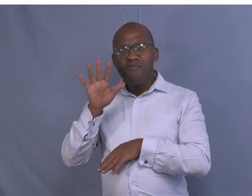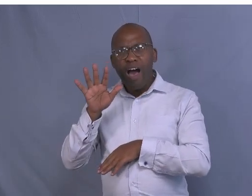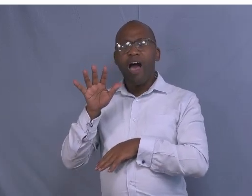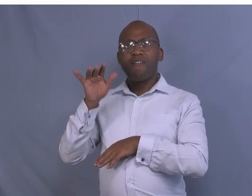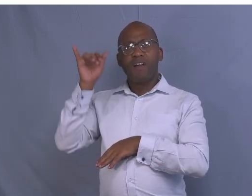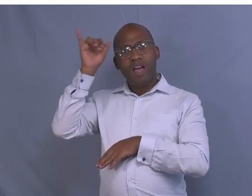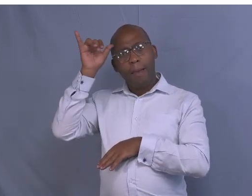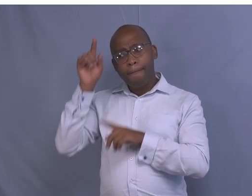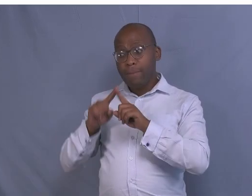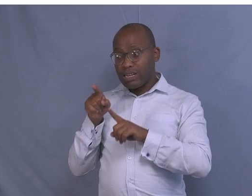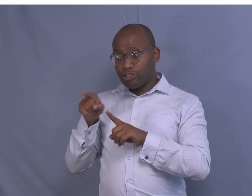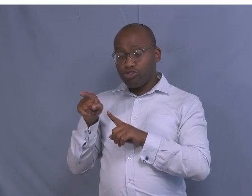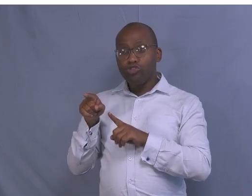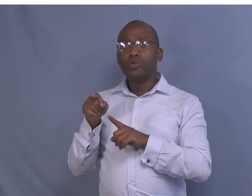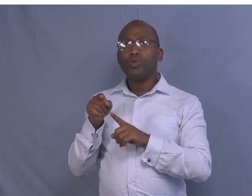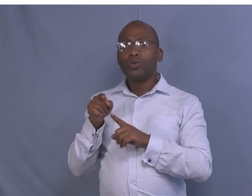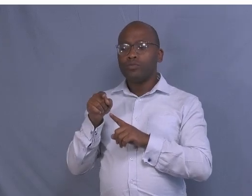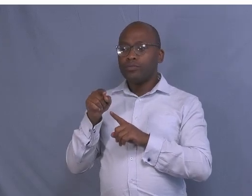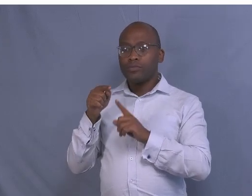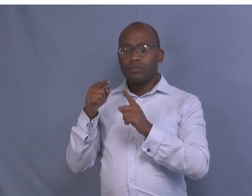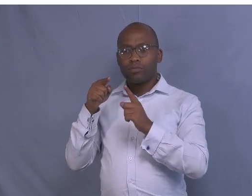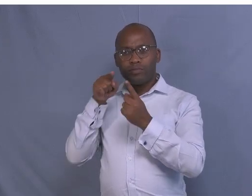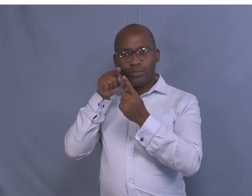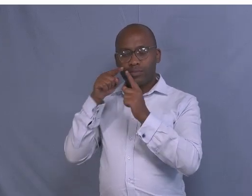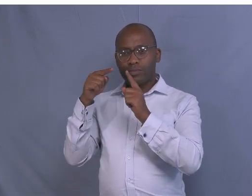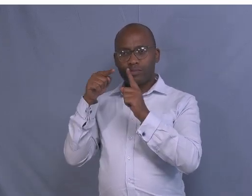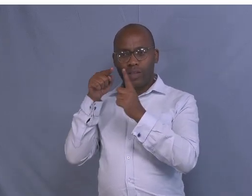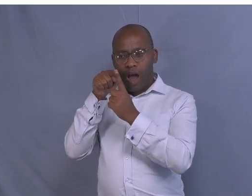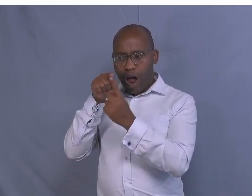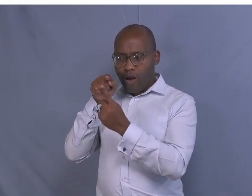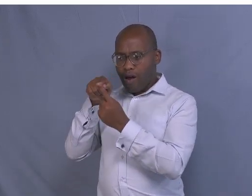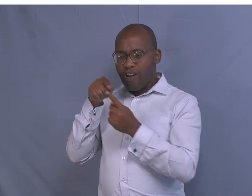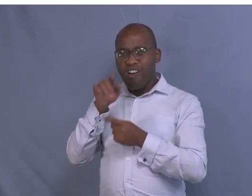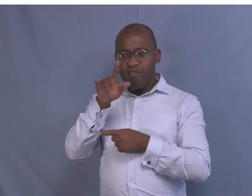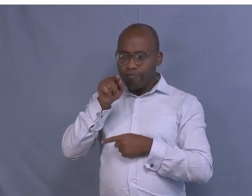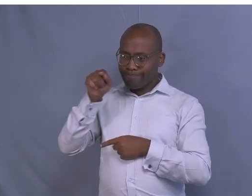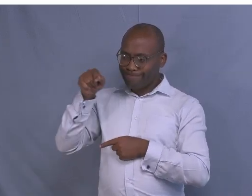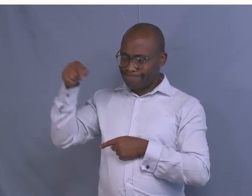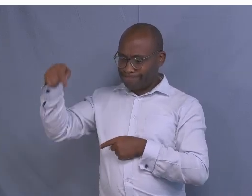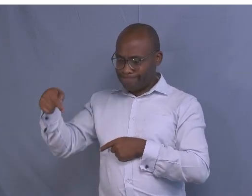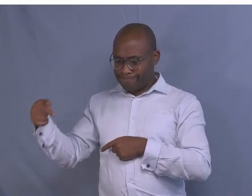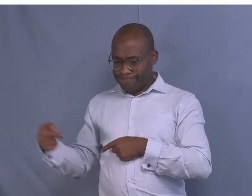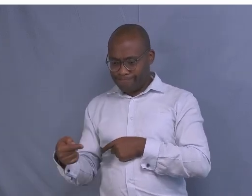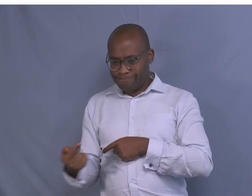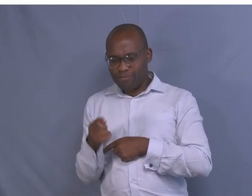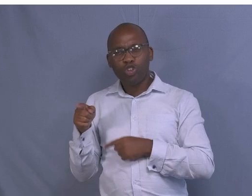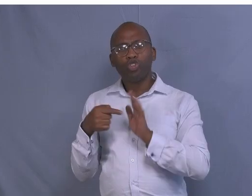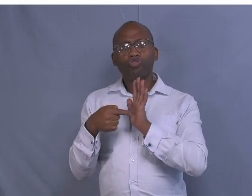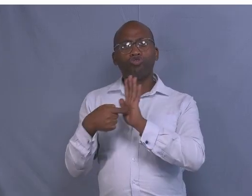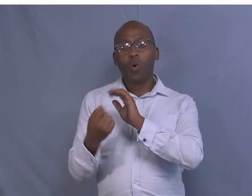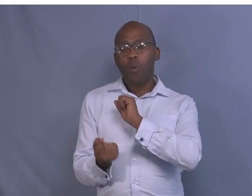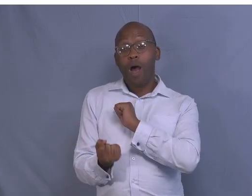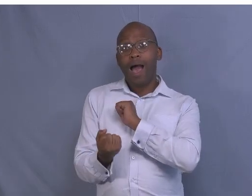what is happening. You see these black arrows there, they show what exactly is happening. Then, let's go